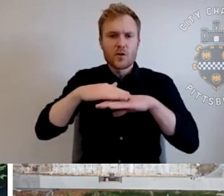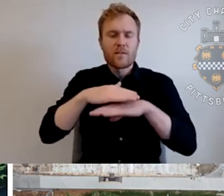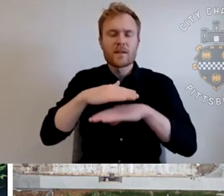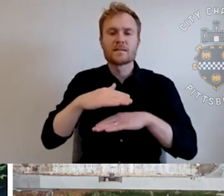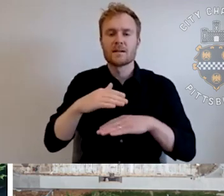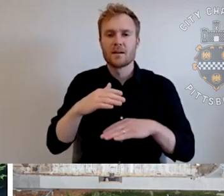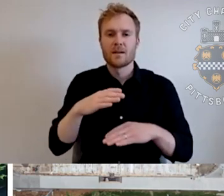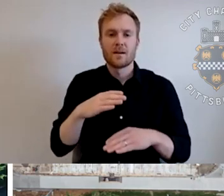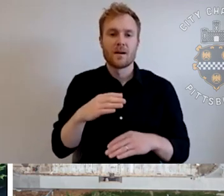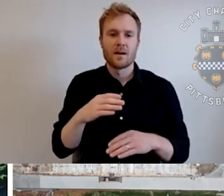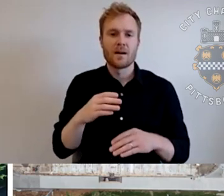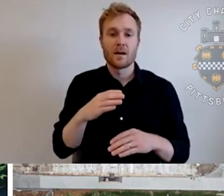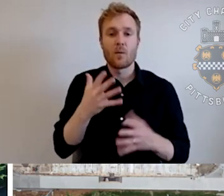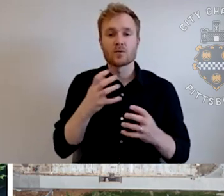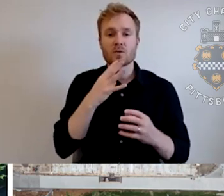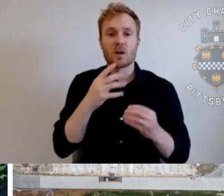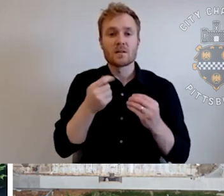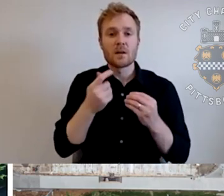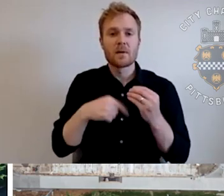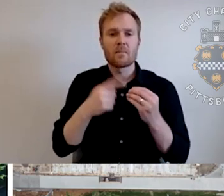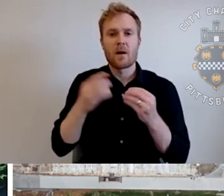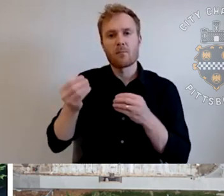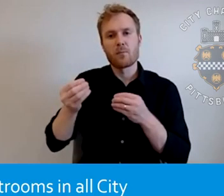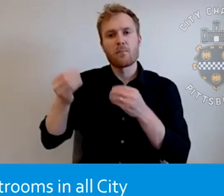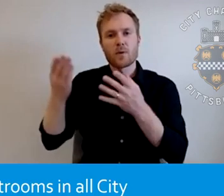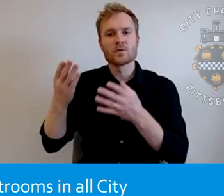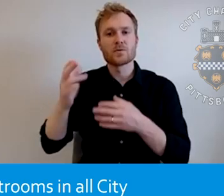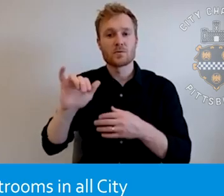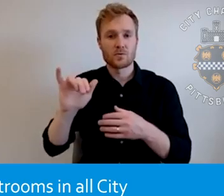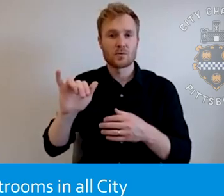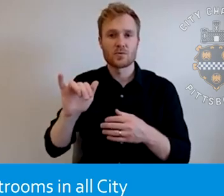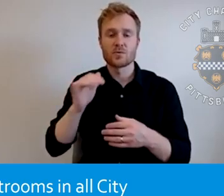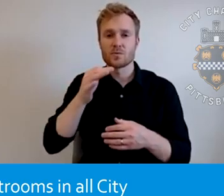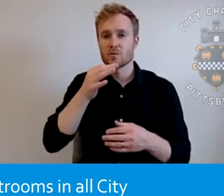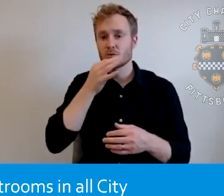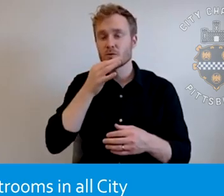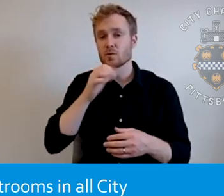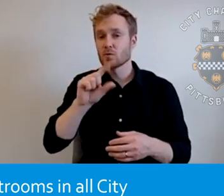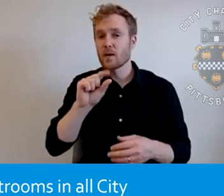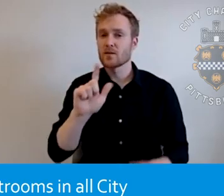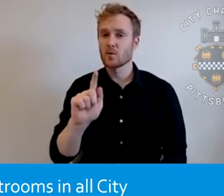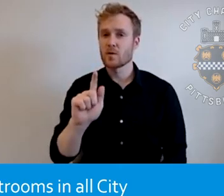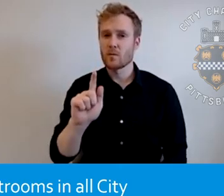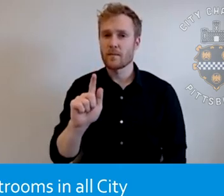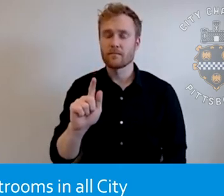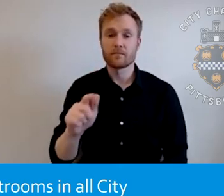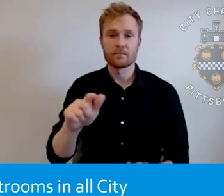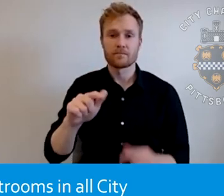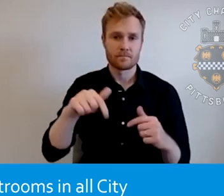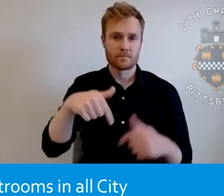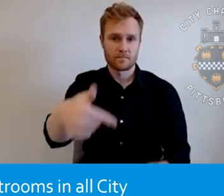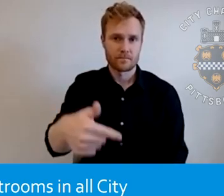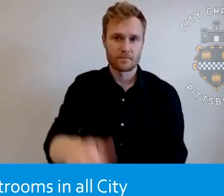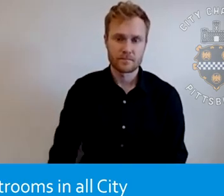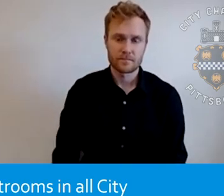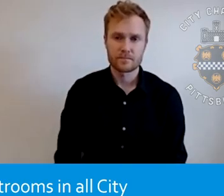I wanted to talk a little bit about some of our proposals as well, that we were going to put forth, um, for 2021. Um, one of the things that we're striving to improve